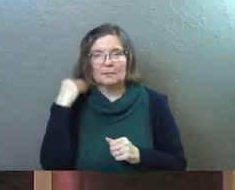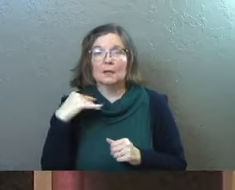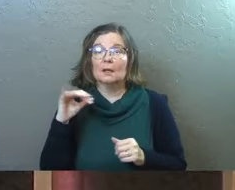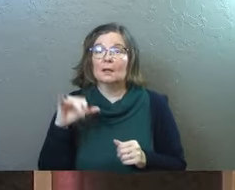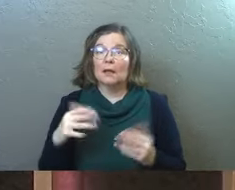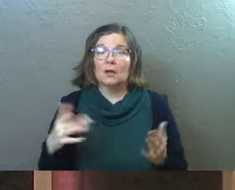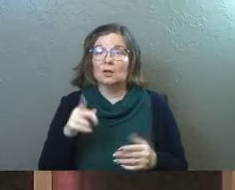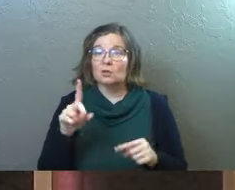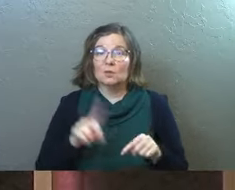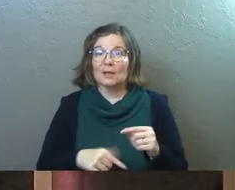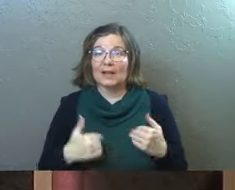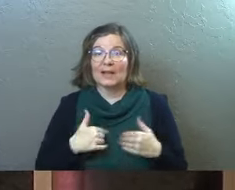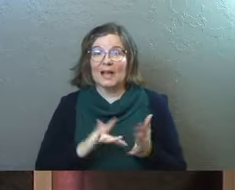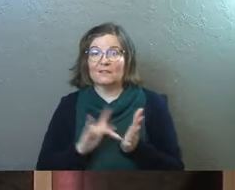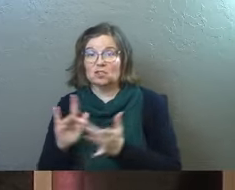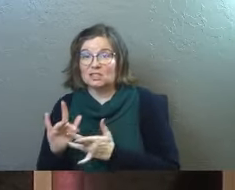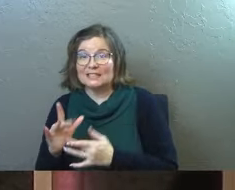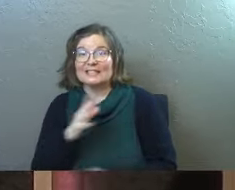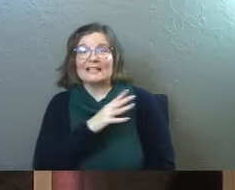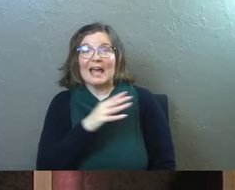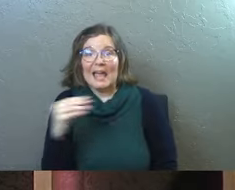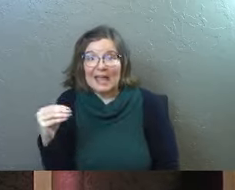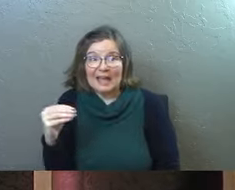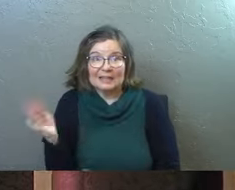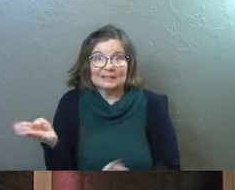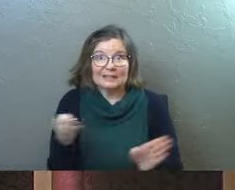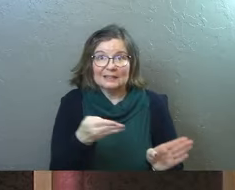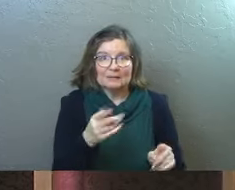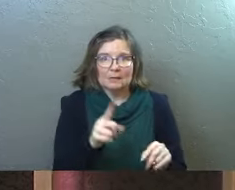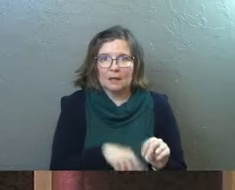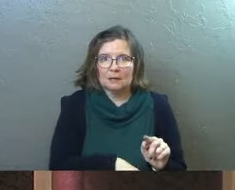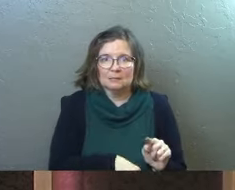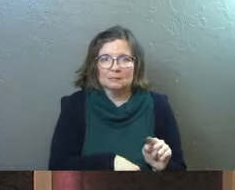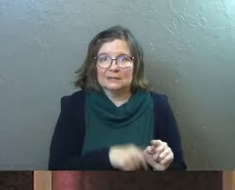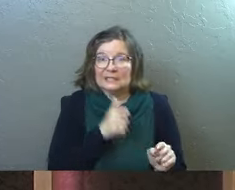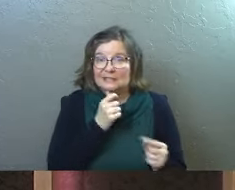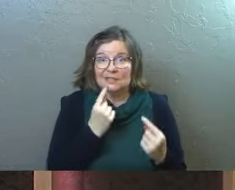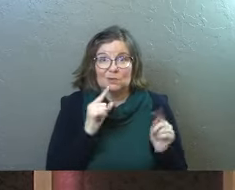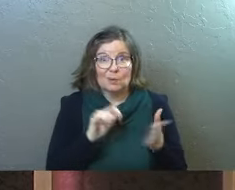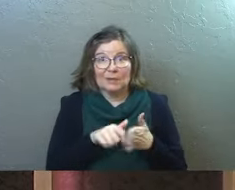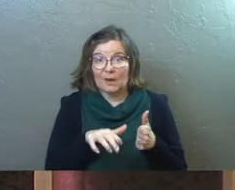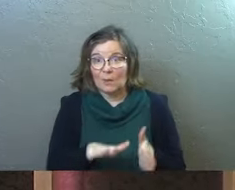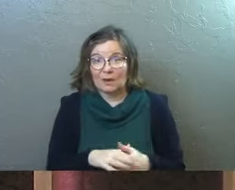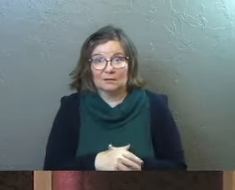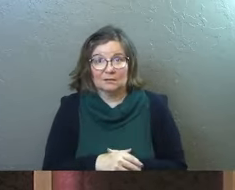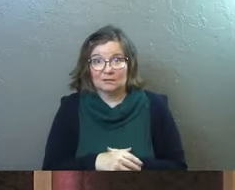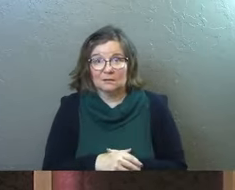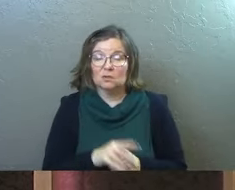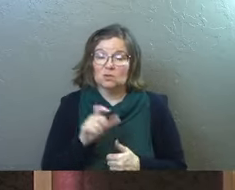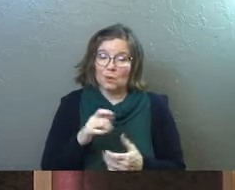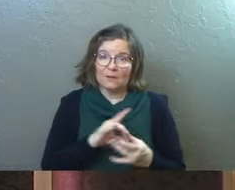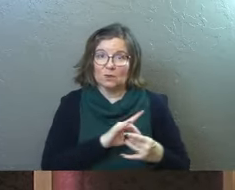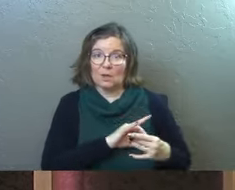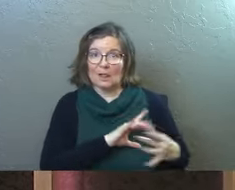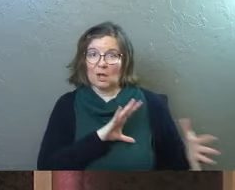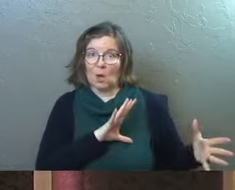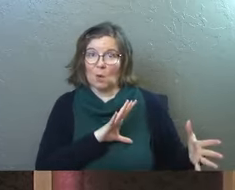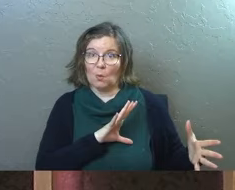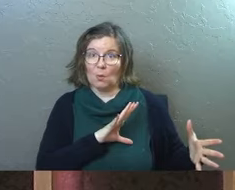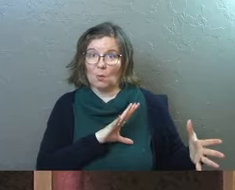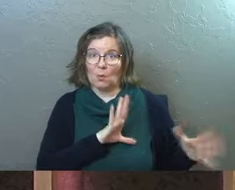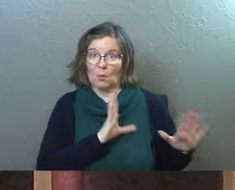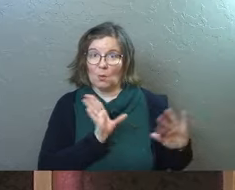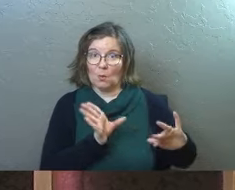And that is you can't have Jesus and anything. It doesn't work that way. You got to let go, Elsa.